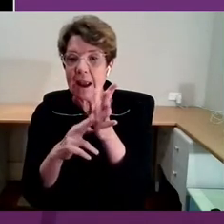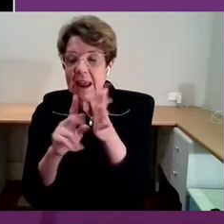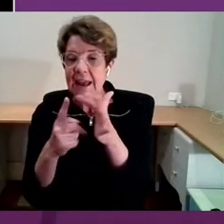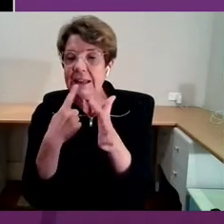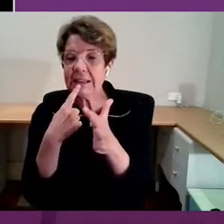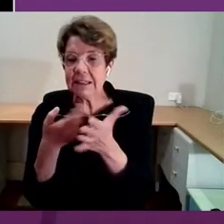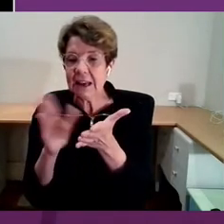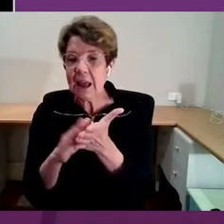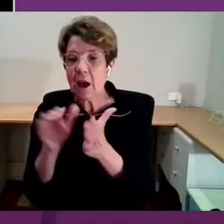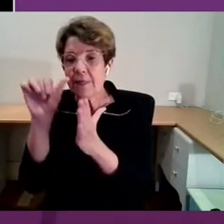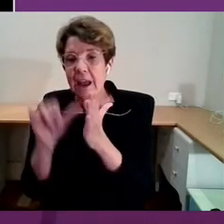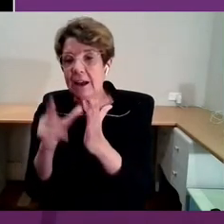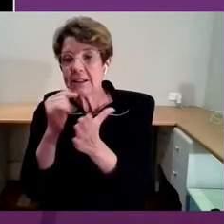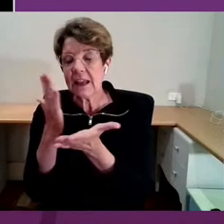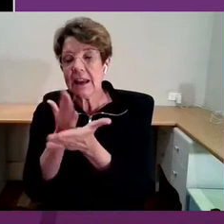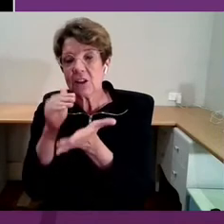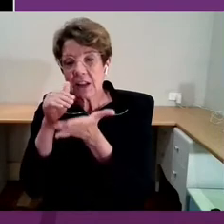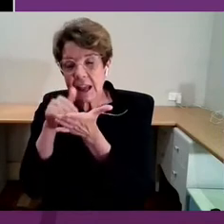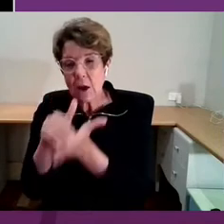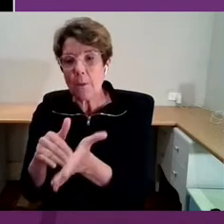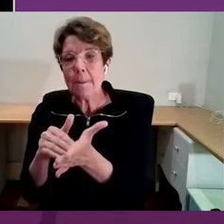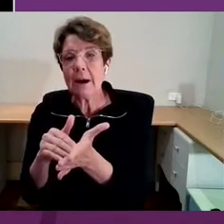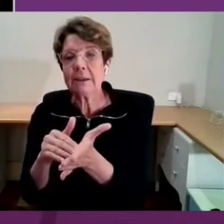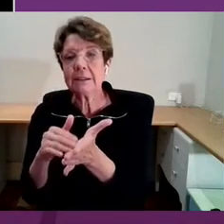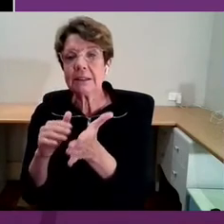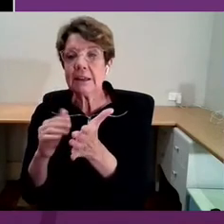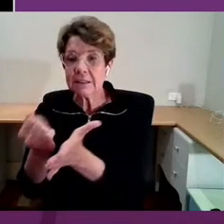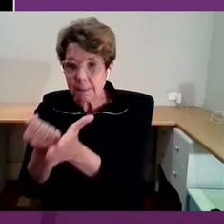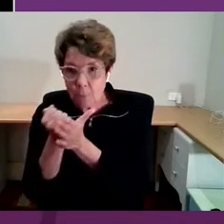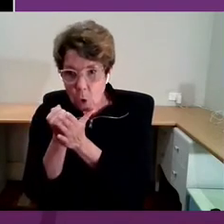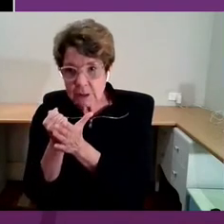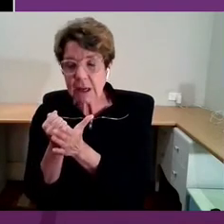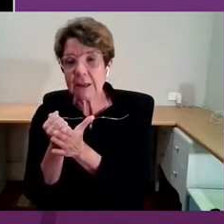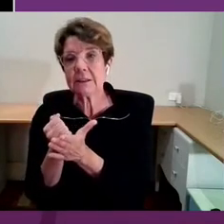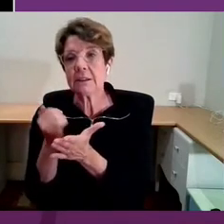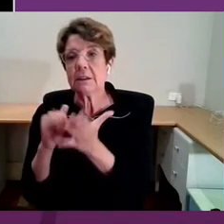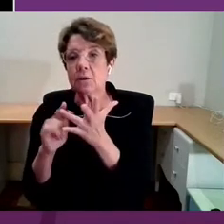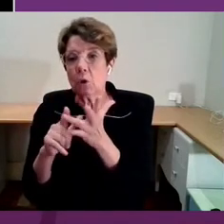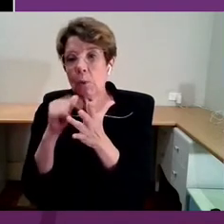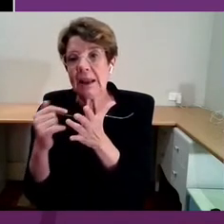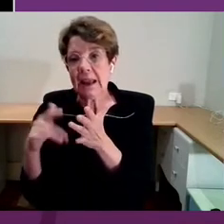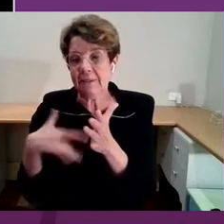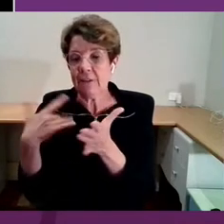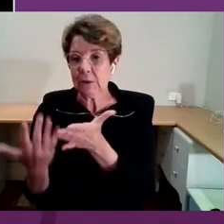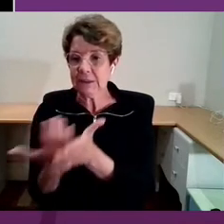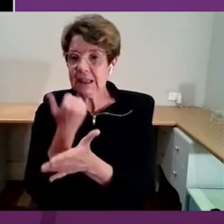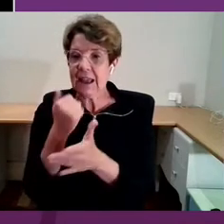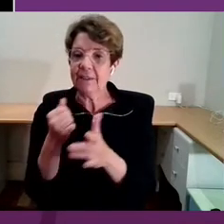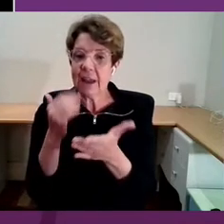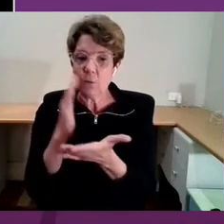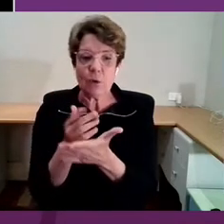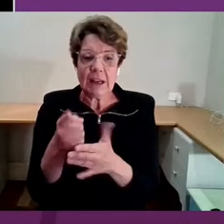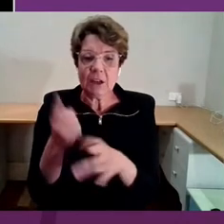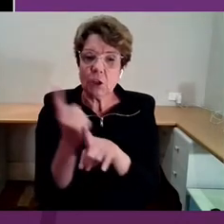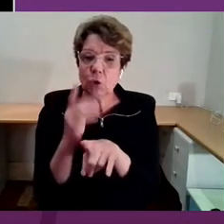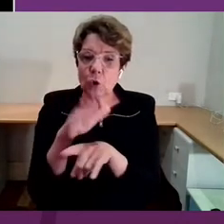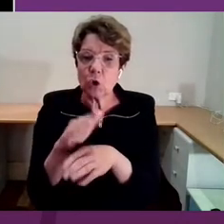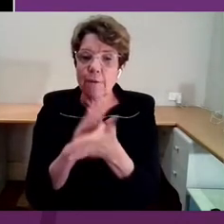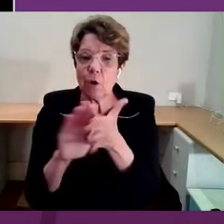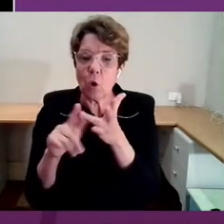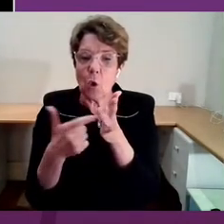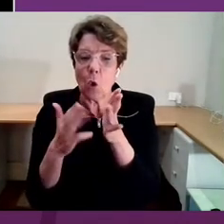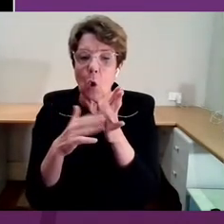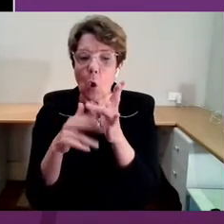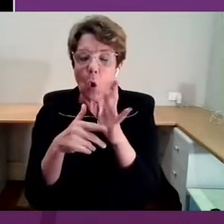lean into a space where we feel safe. And she mentioned hormonal states and their impact on how we feel. And there is a vast